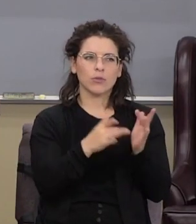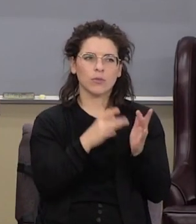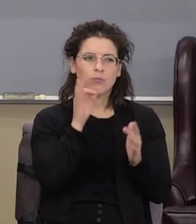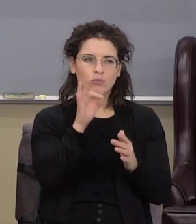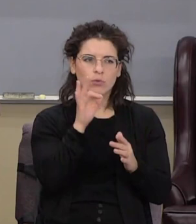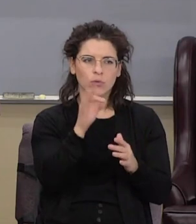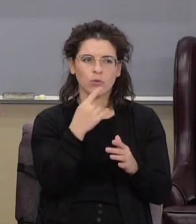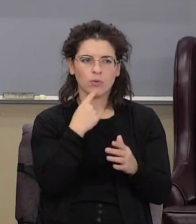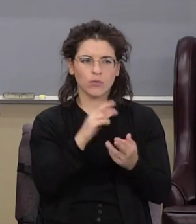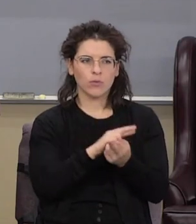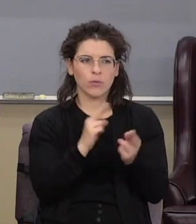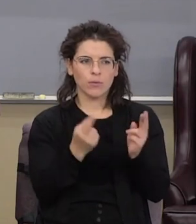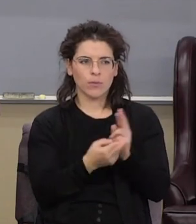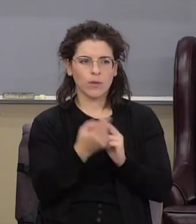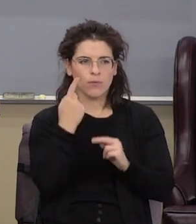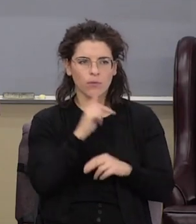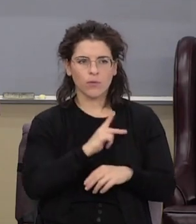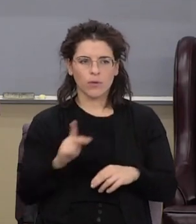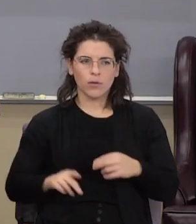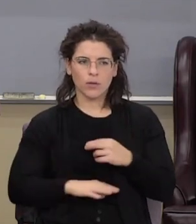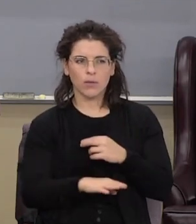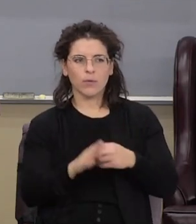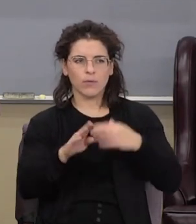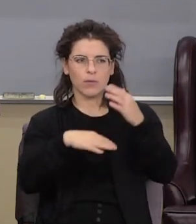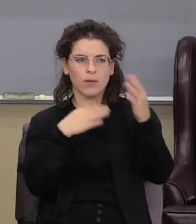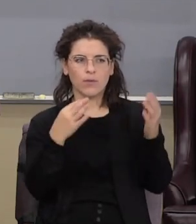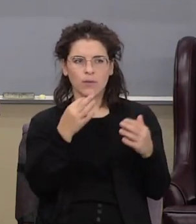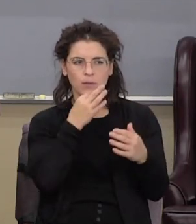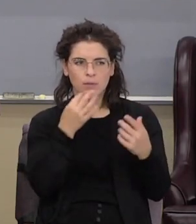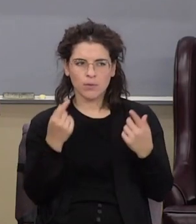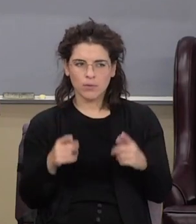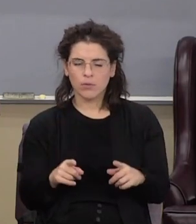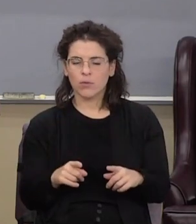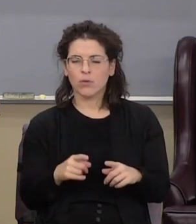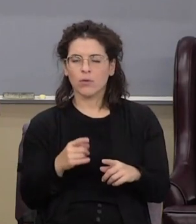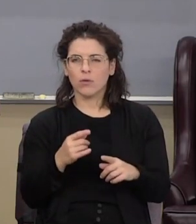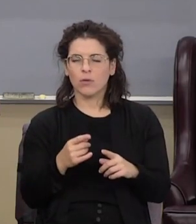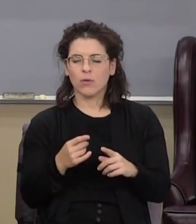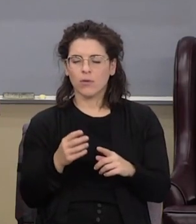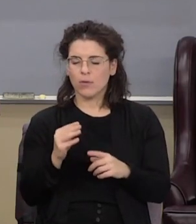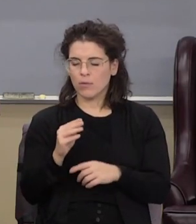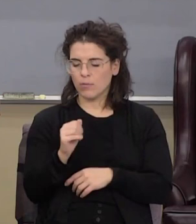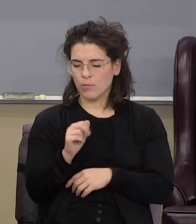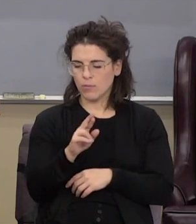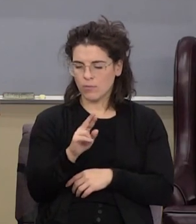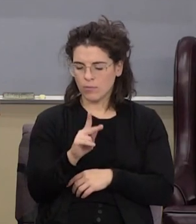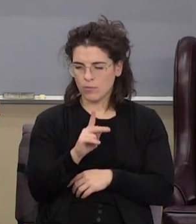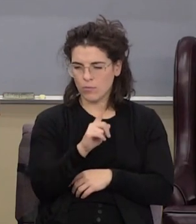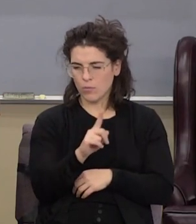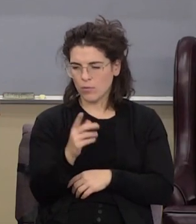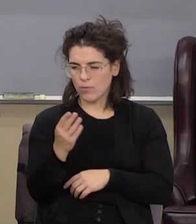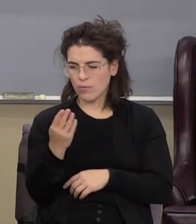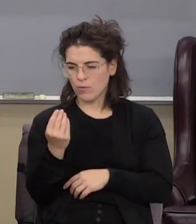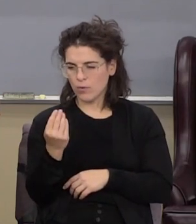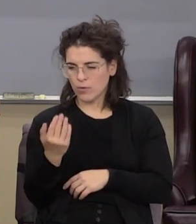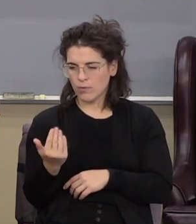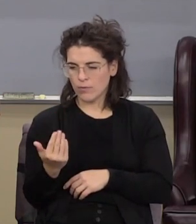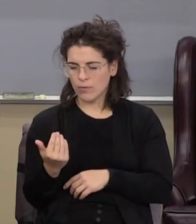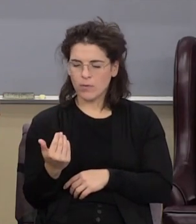for the kingdom of heaven is at hand now that's a comparison to Mark 1 verse 14 and 15 verse 23